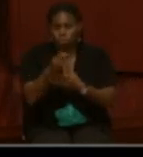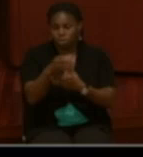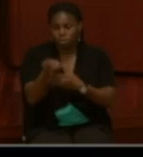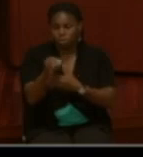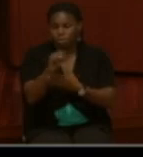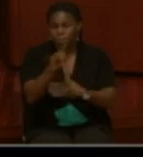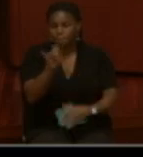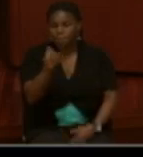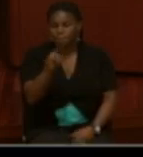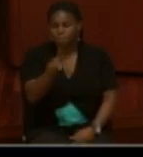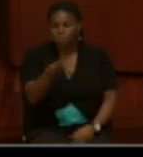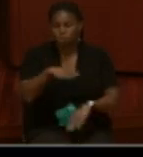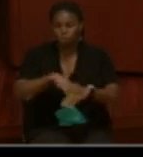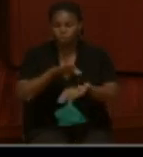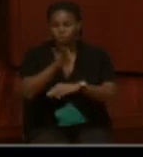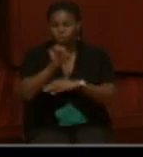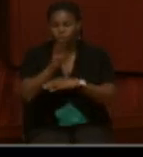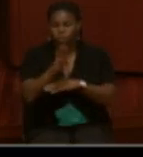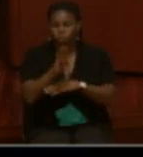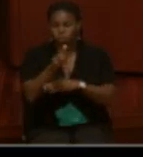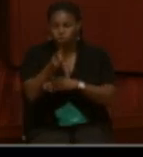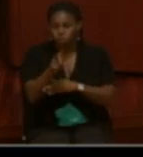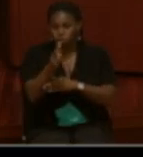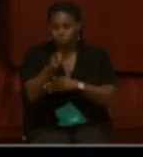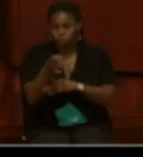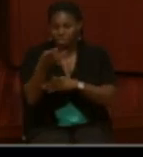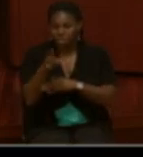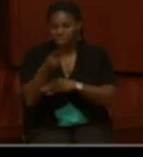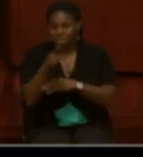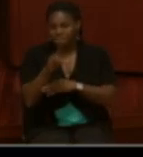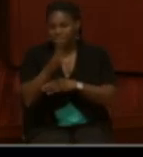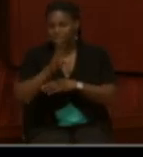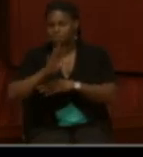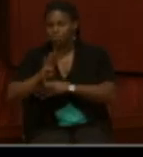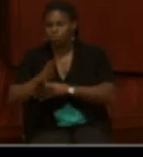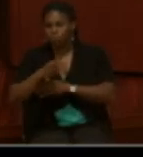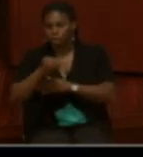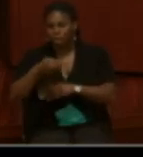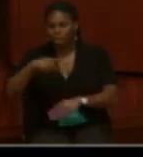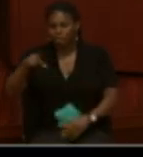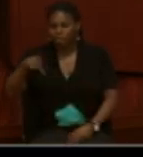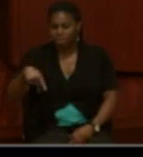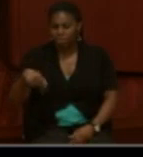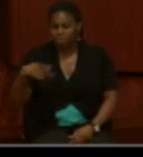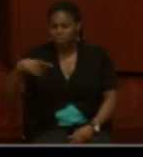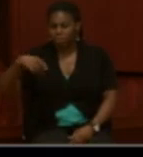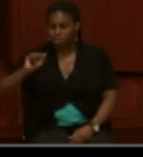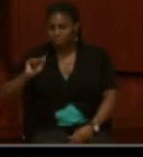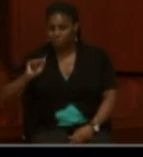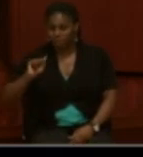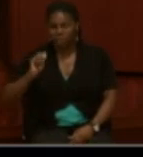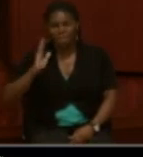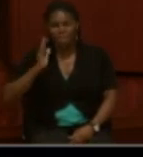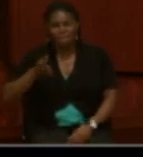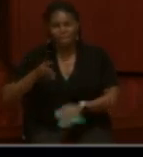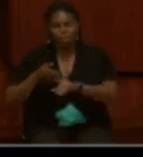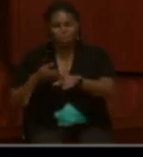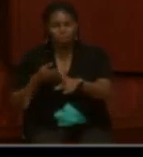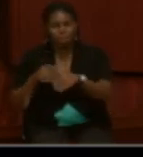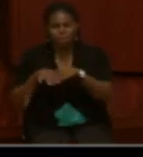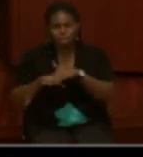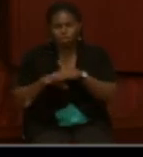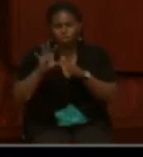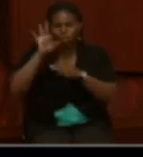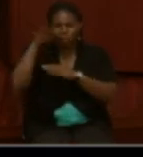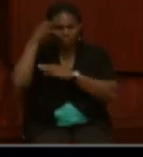on February 21, 1864 in Philadelphia, Pennsylvania. And that would have been mustering into federal